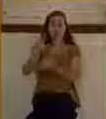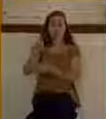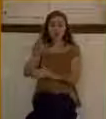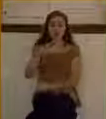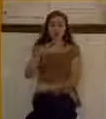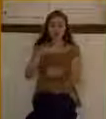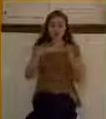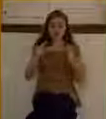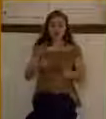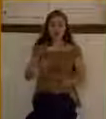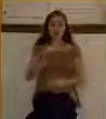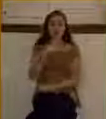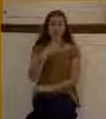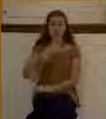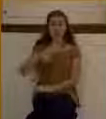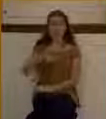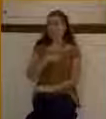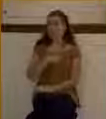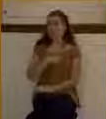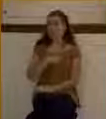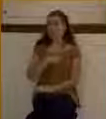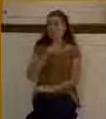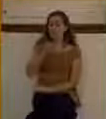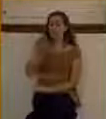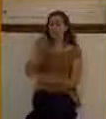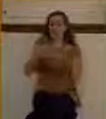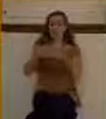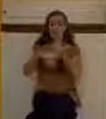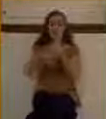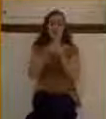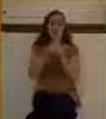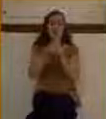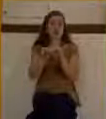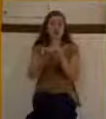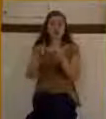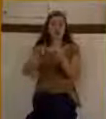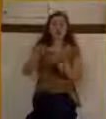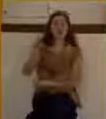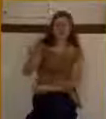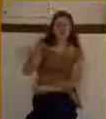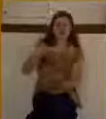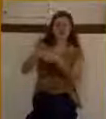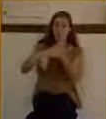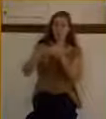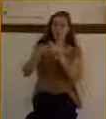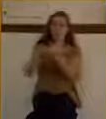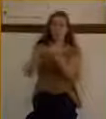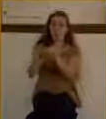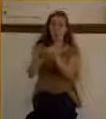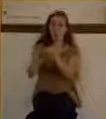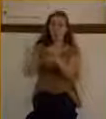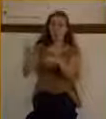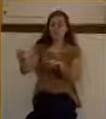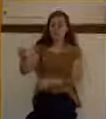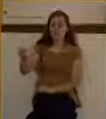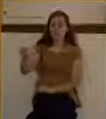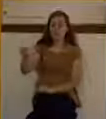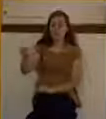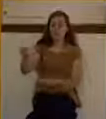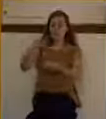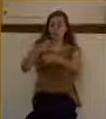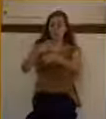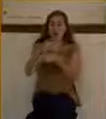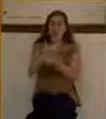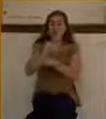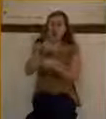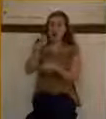fornication. And the implication is, you're born of fornication. You're the product of an immoral relationship